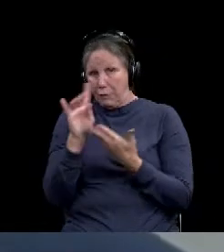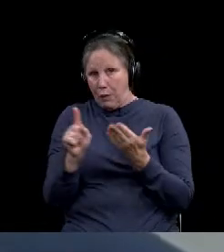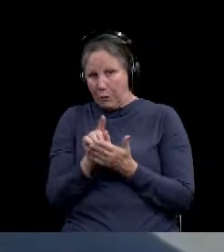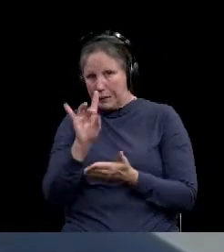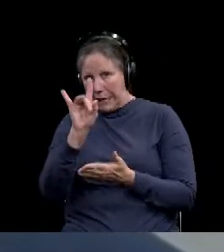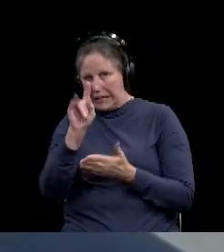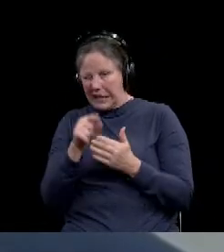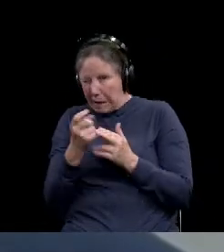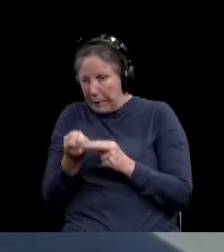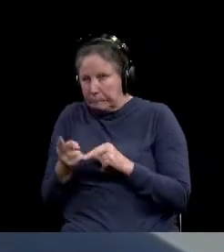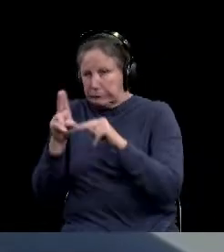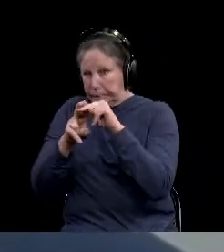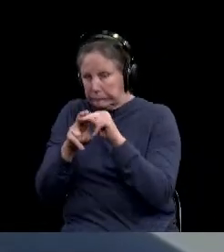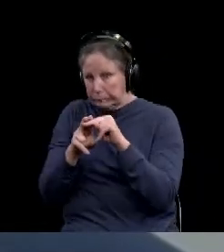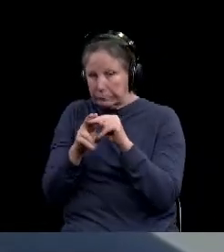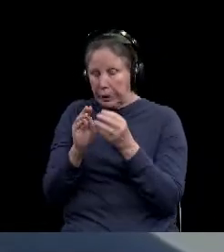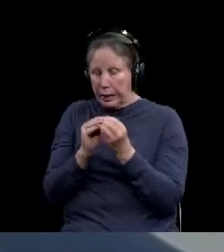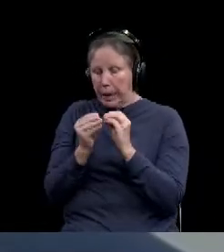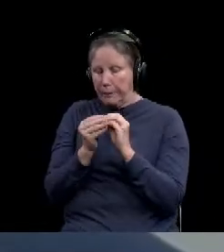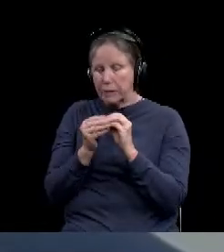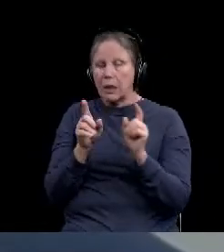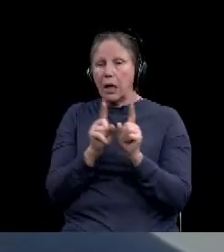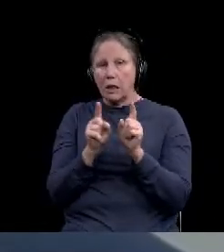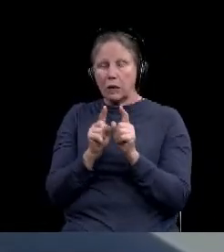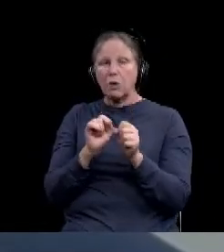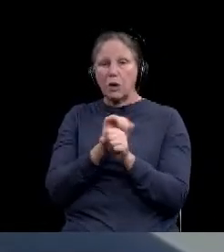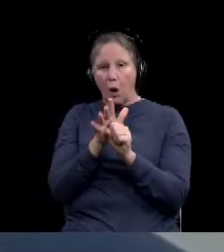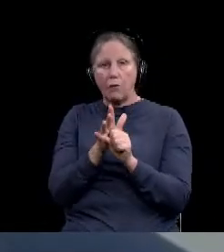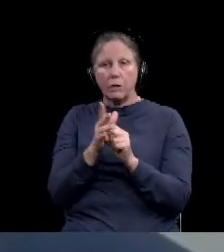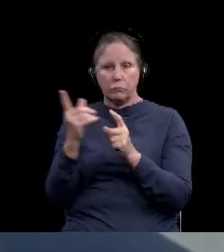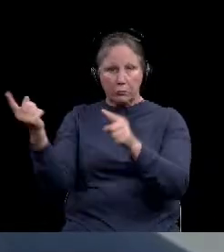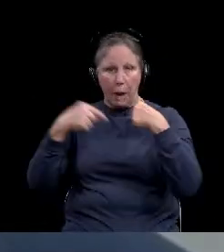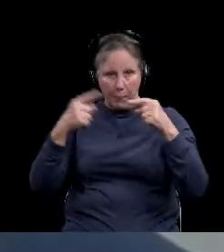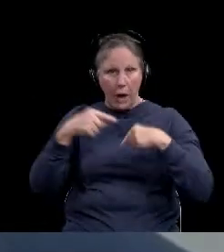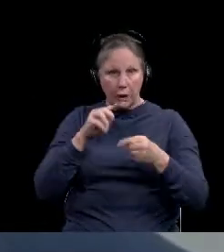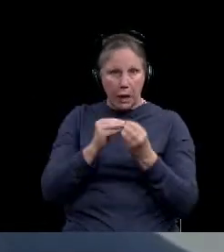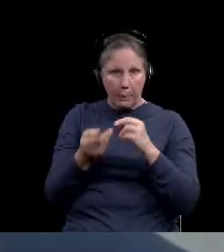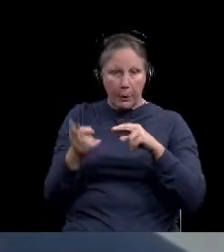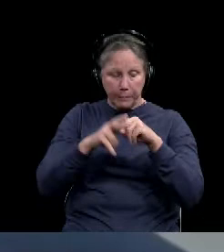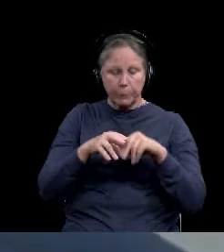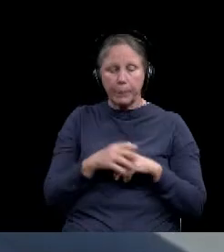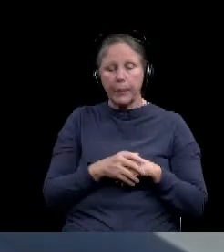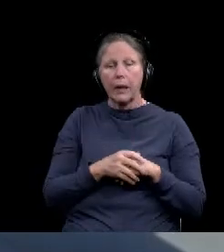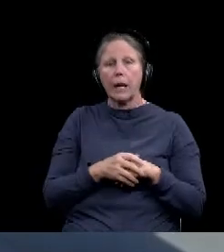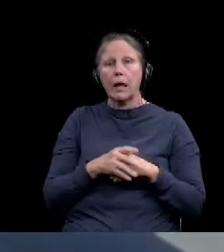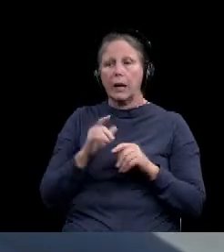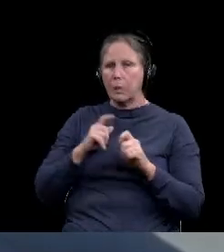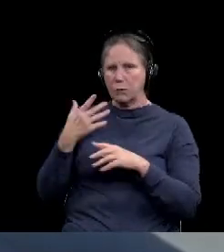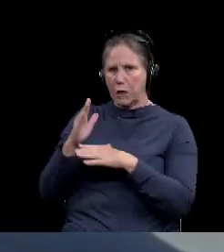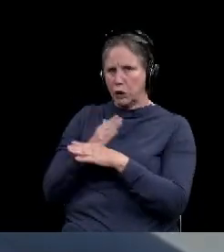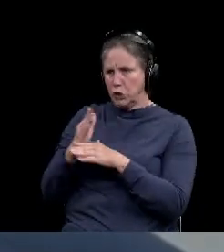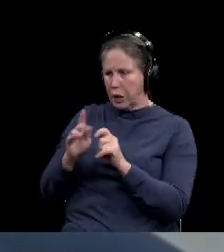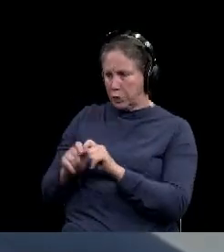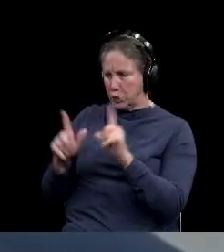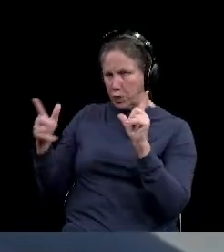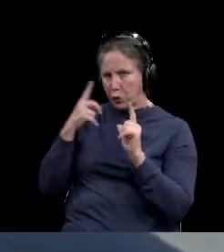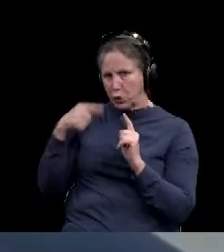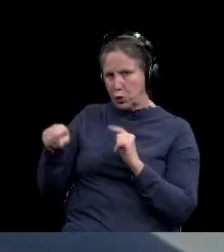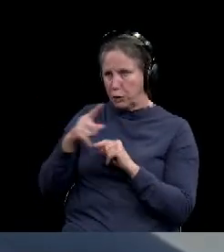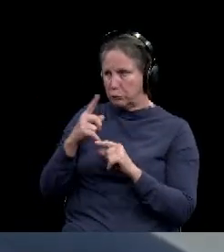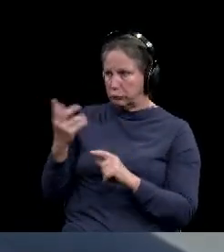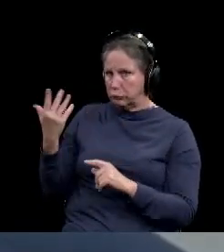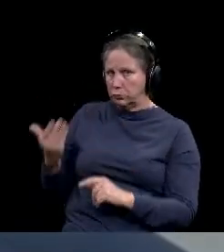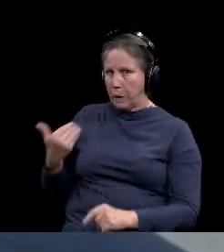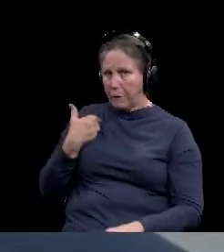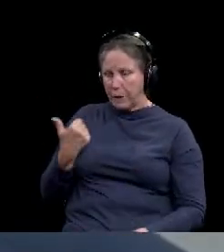bit of an uptick in our number of cases as well as COVID-like visits. I'm going to try to share my screen here and share some slides.